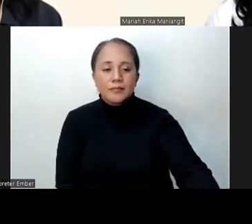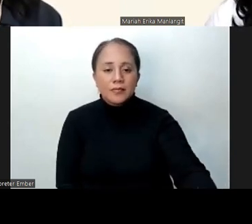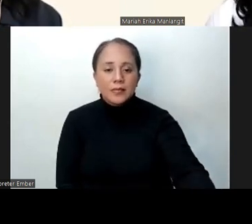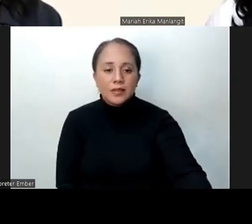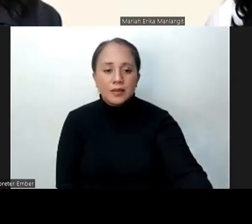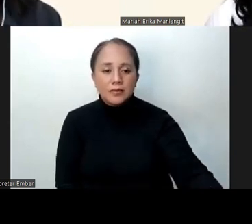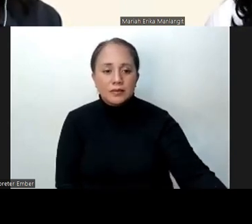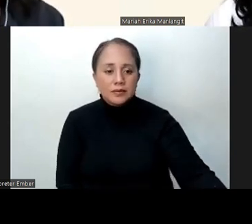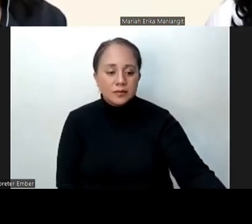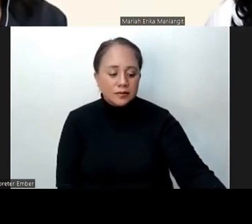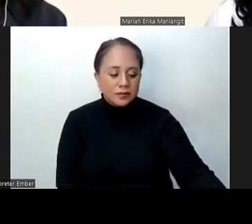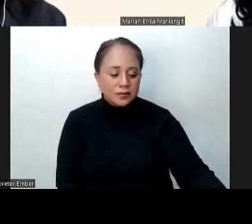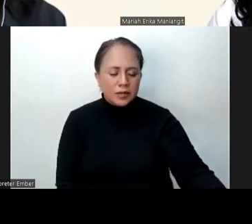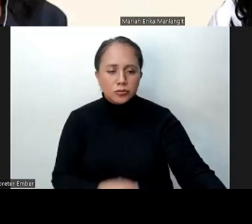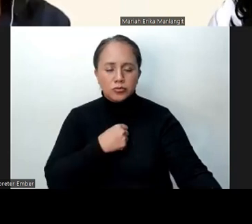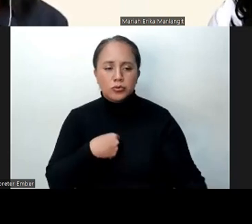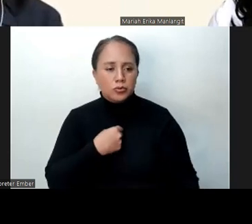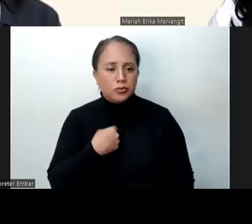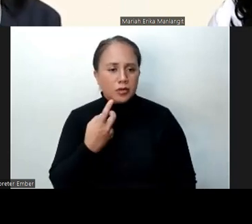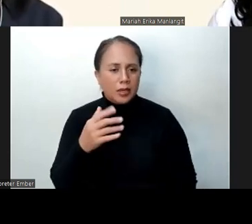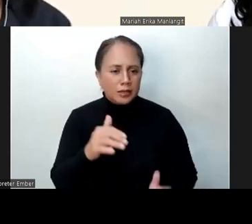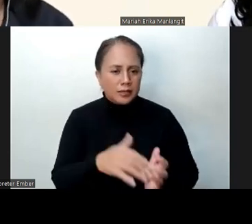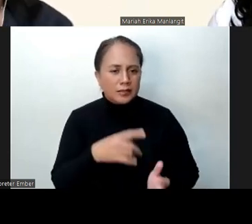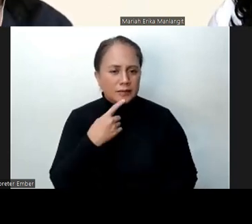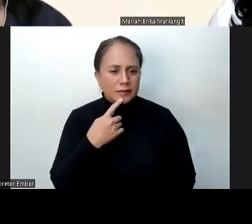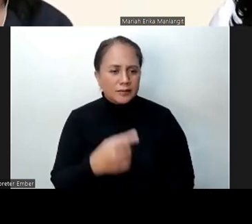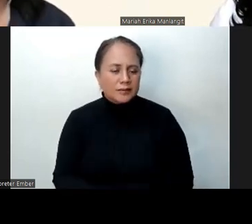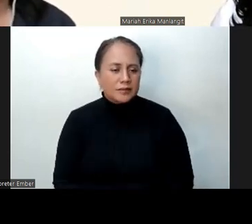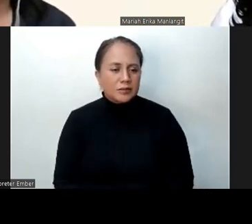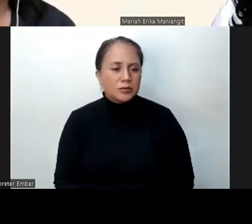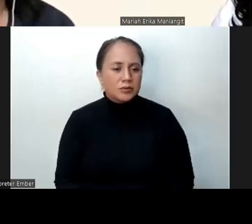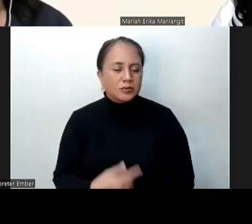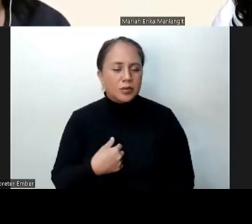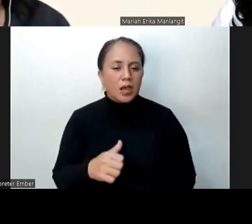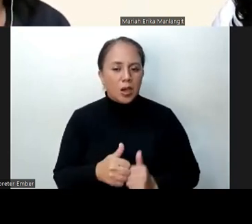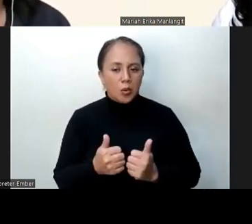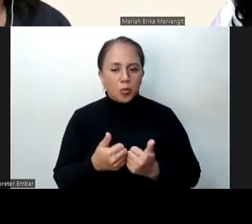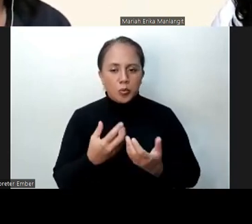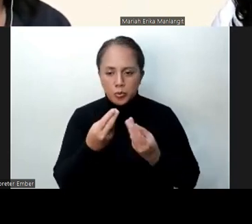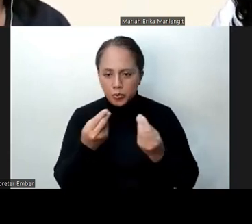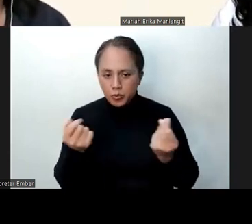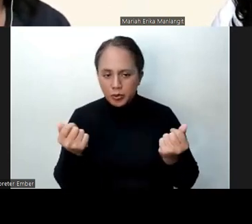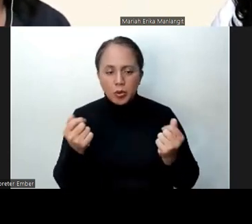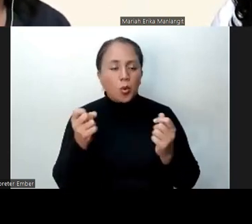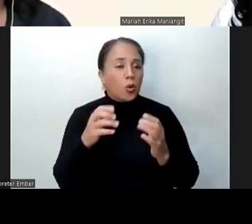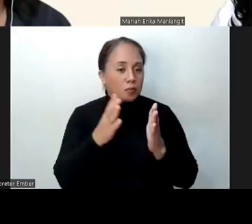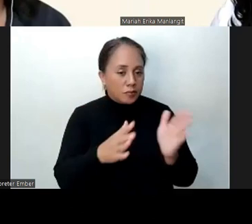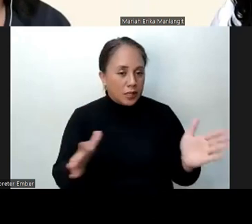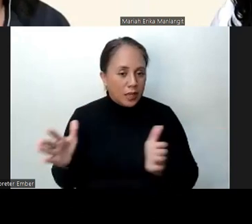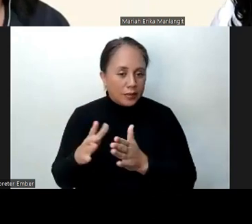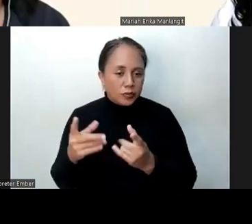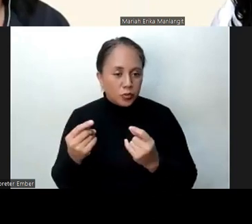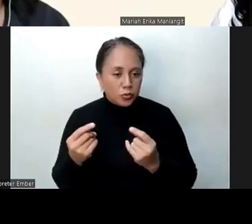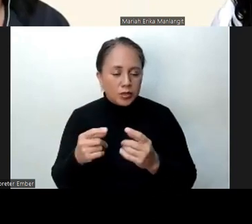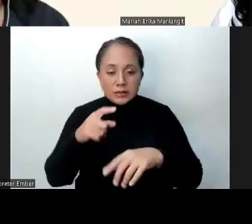I'm sorry. Can you repeat the question? I'll repeat the question. How do you deal with or plan to do time